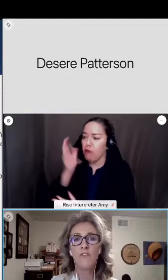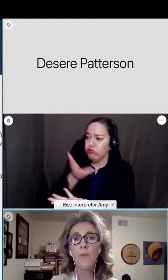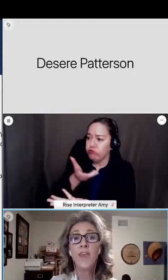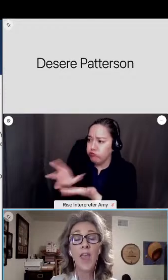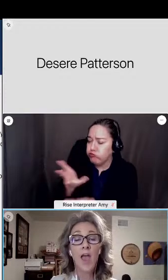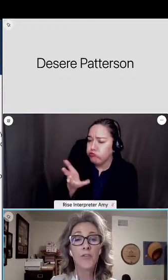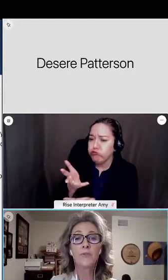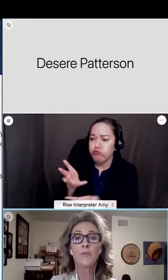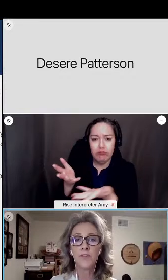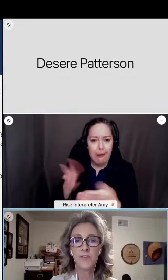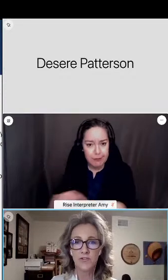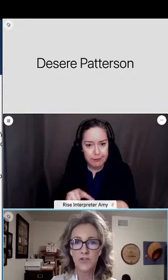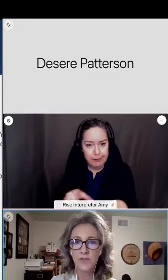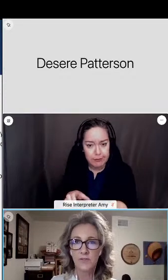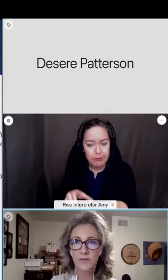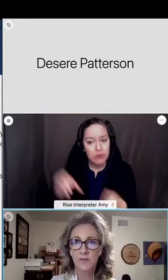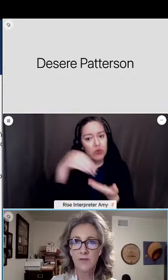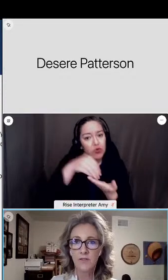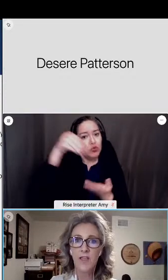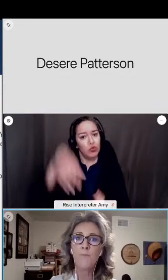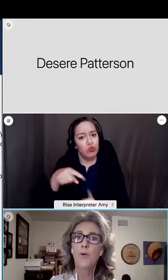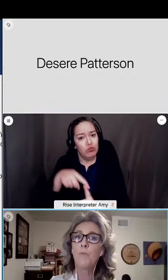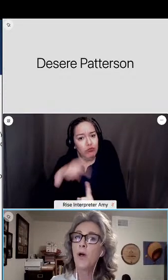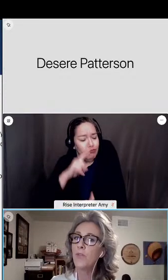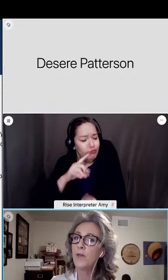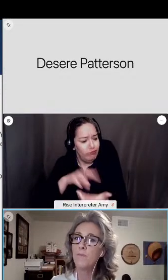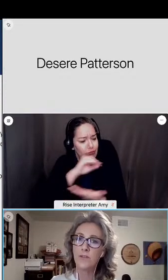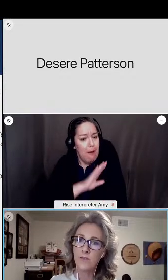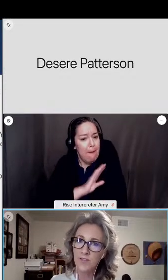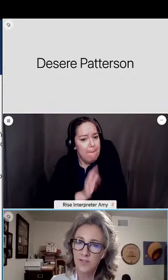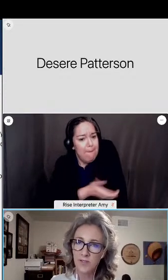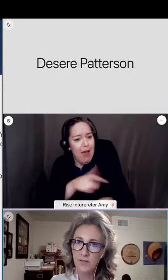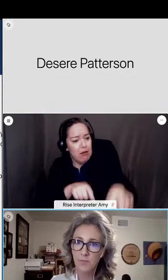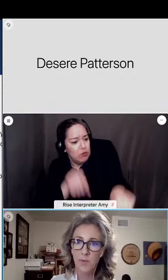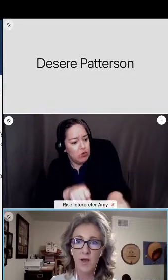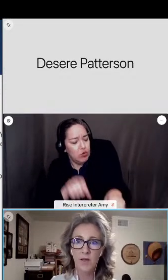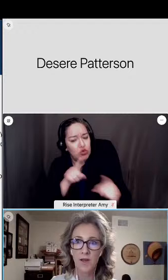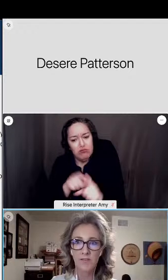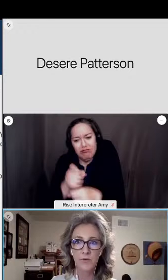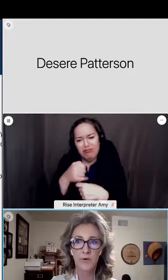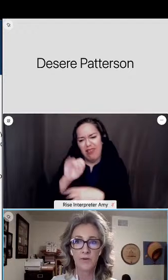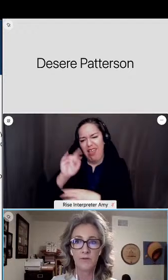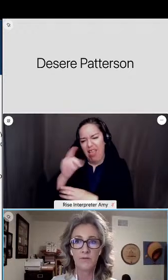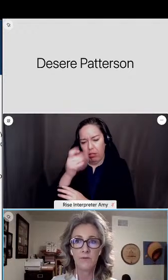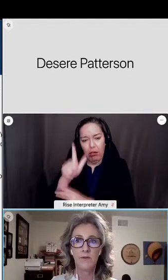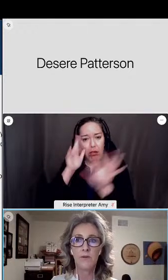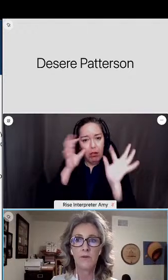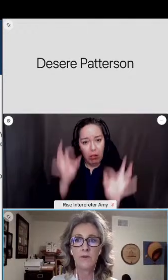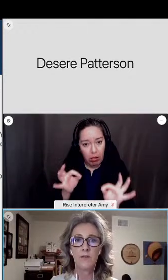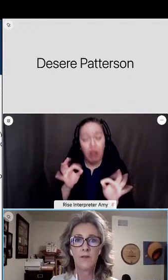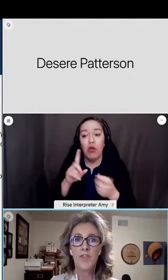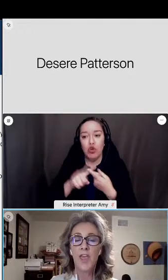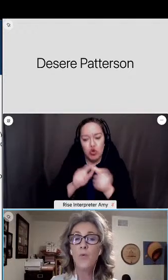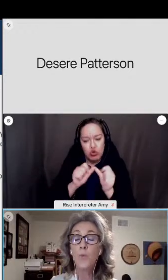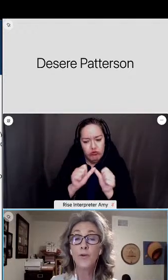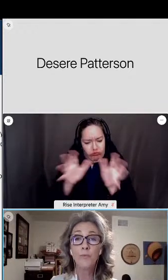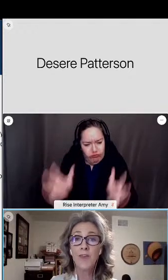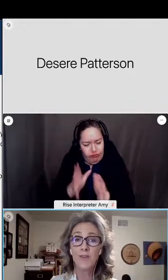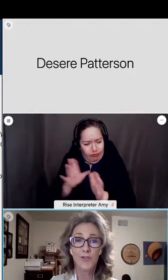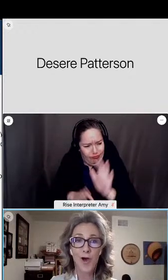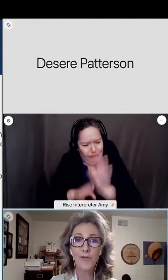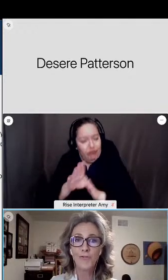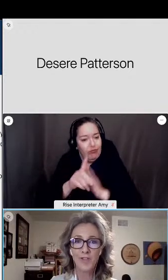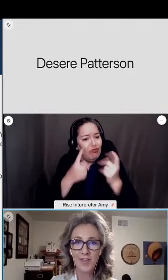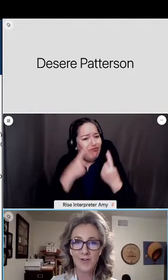of making ethical decisions that propel them into success beyond high school. They